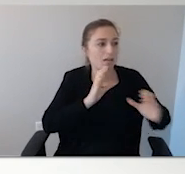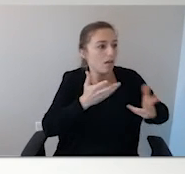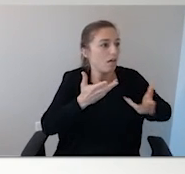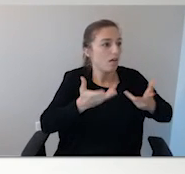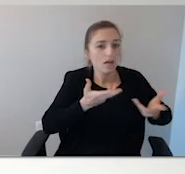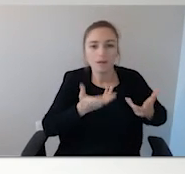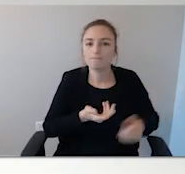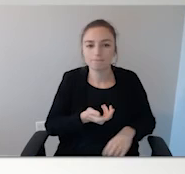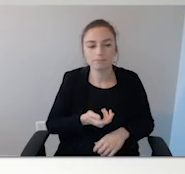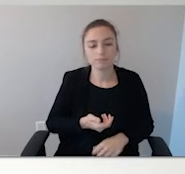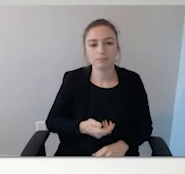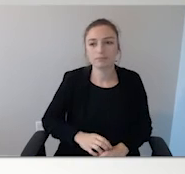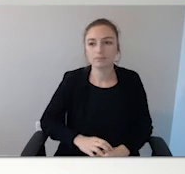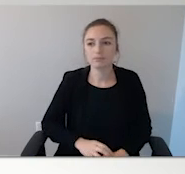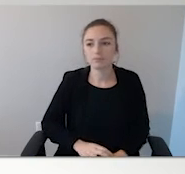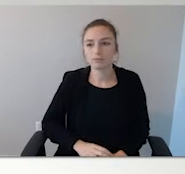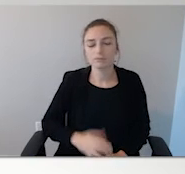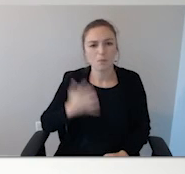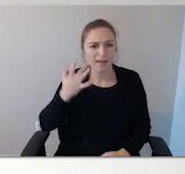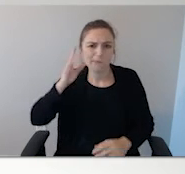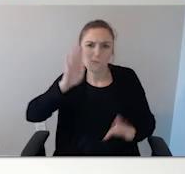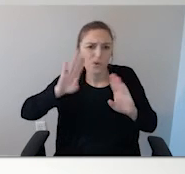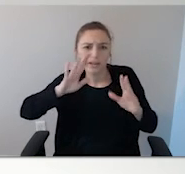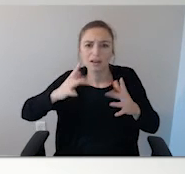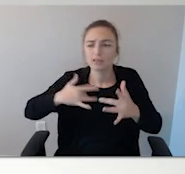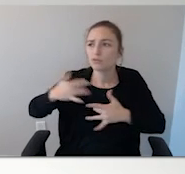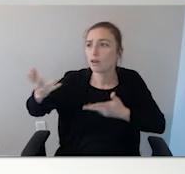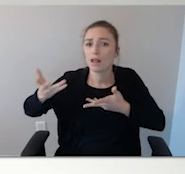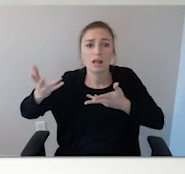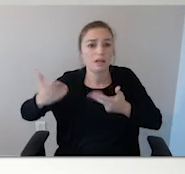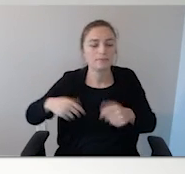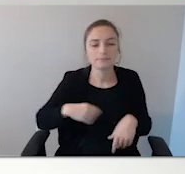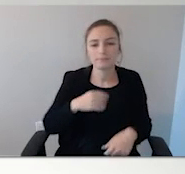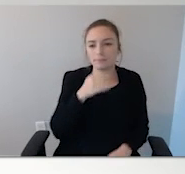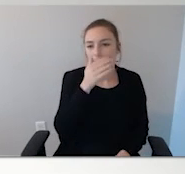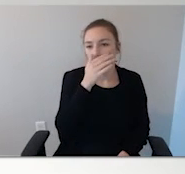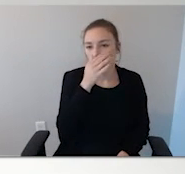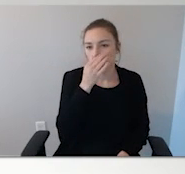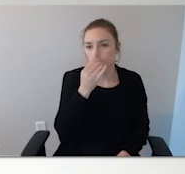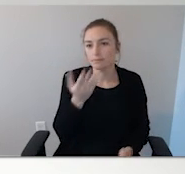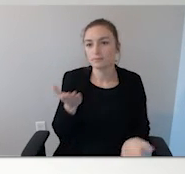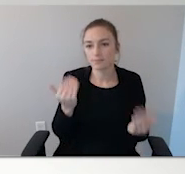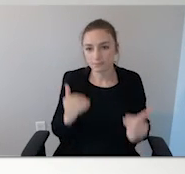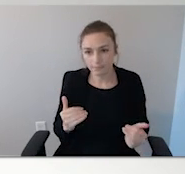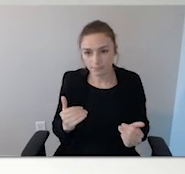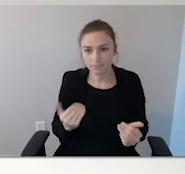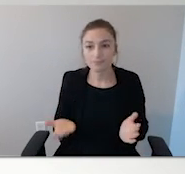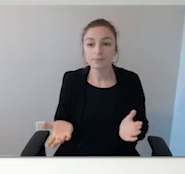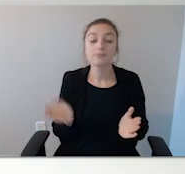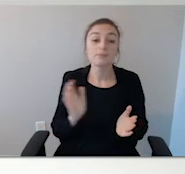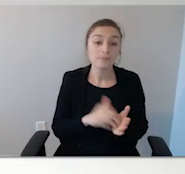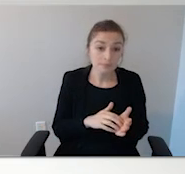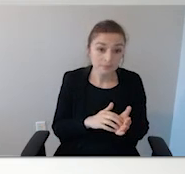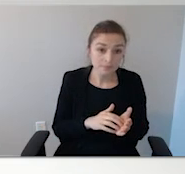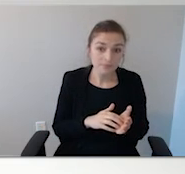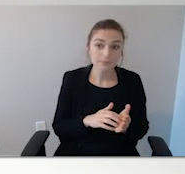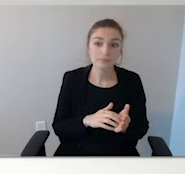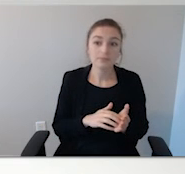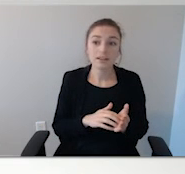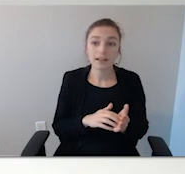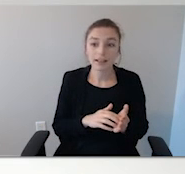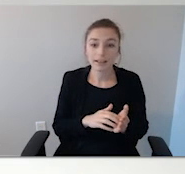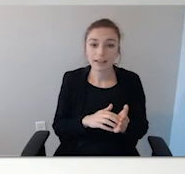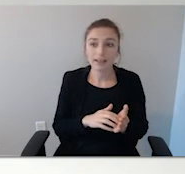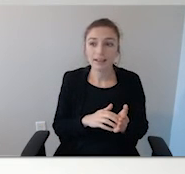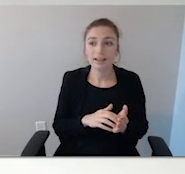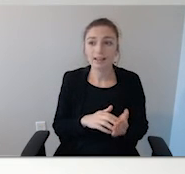you want, again, posting the copies nearby the, well, I say near a phone, but